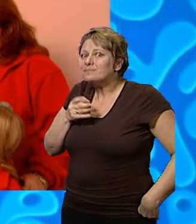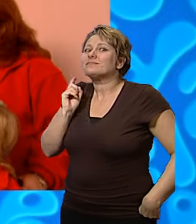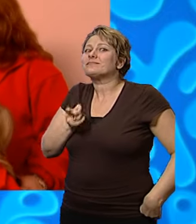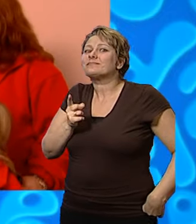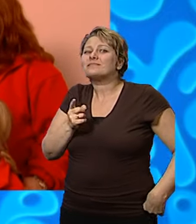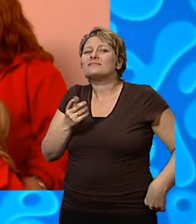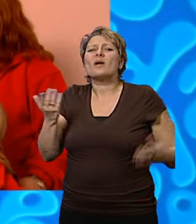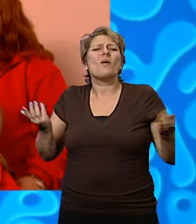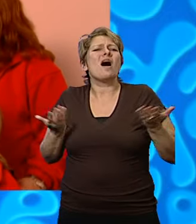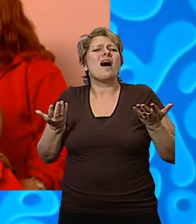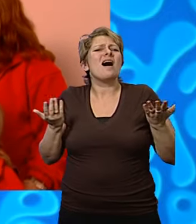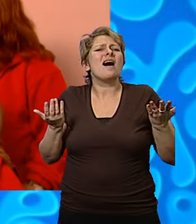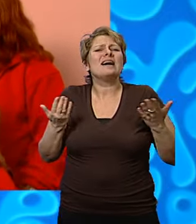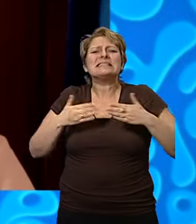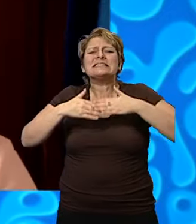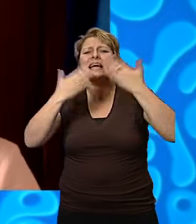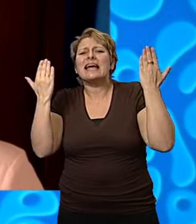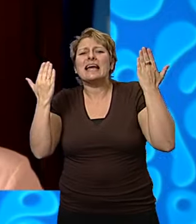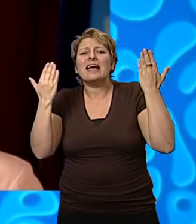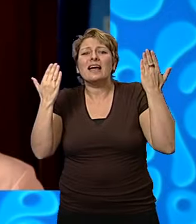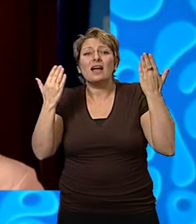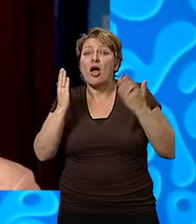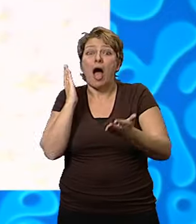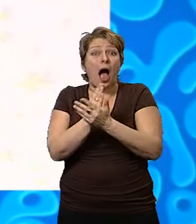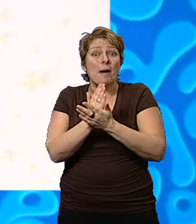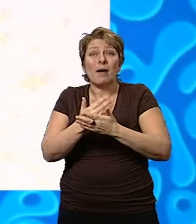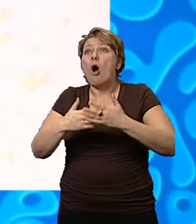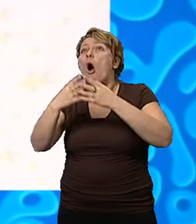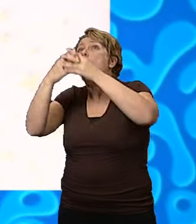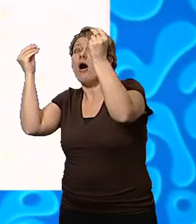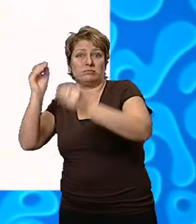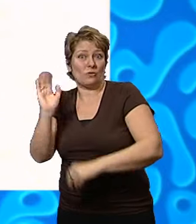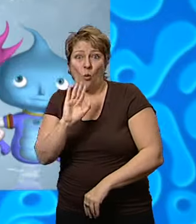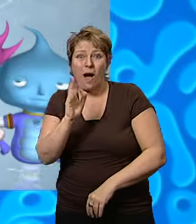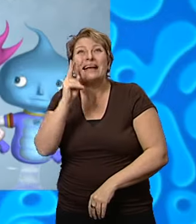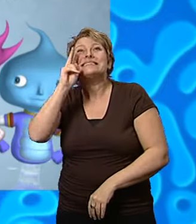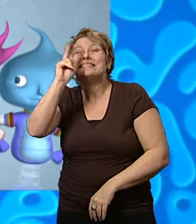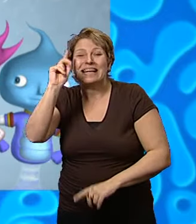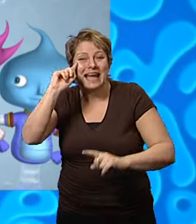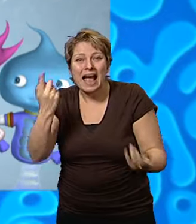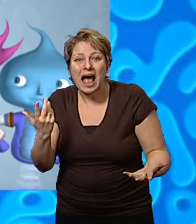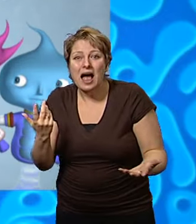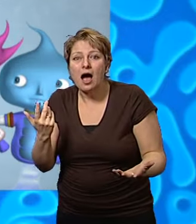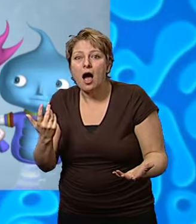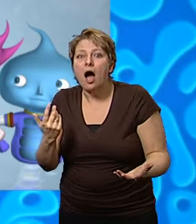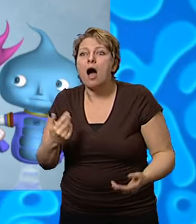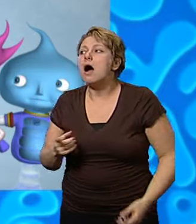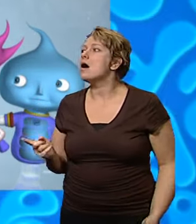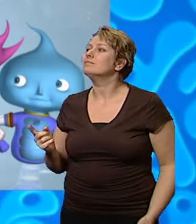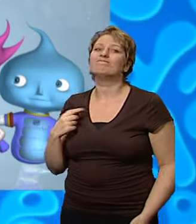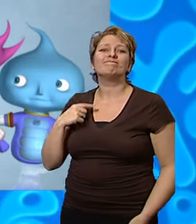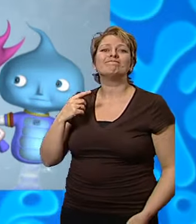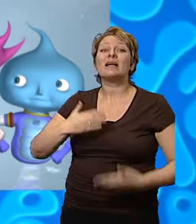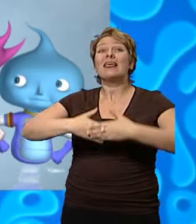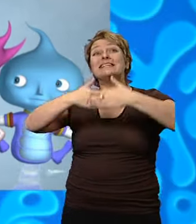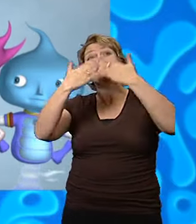where do the stars go during the day. They don't go anywhere. It's just that you can't see them. We just can't see the stars during